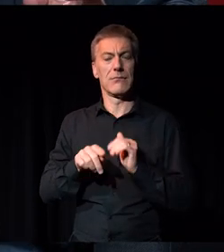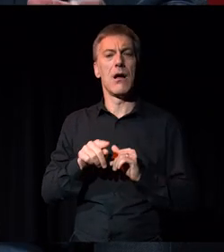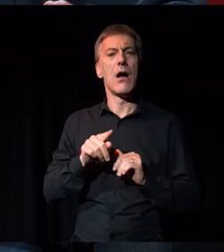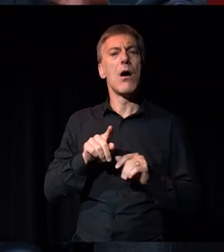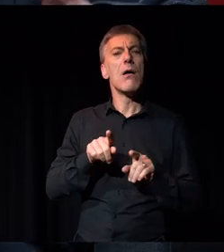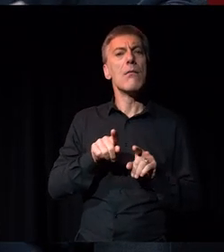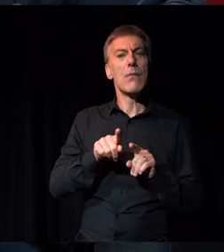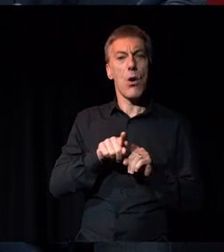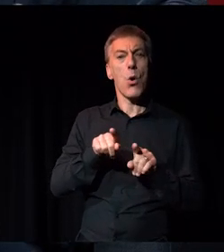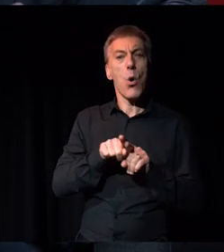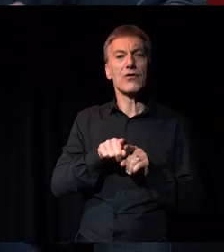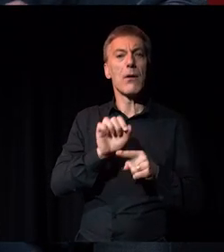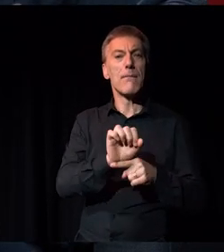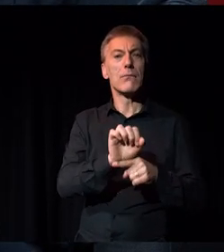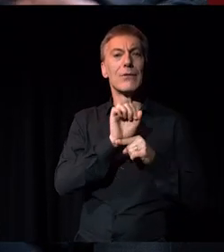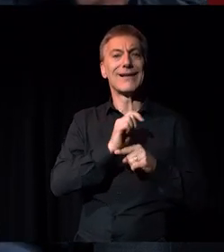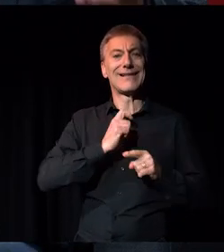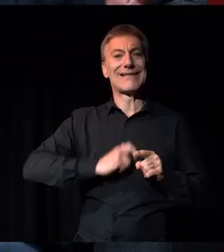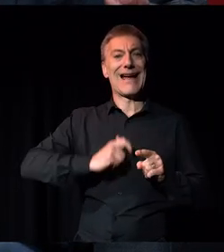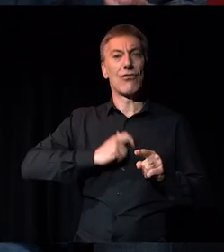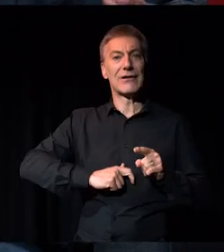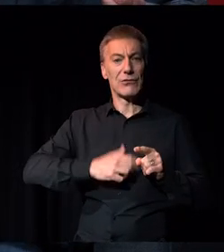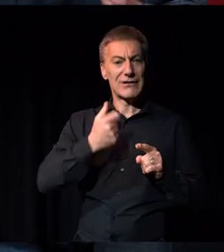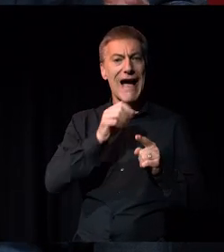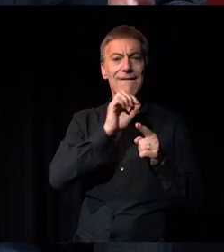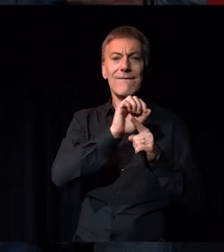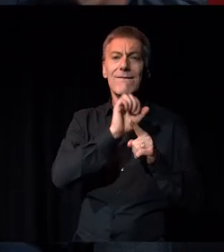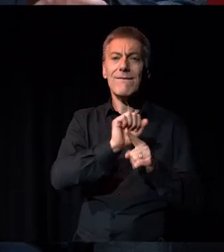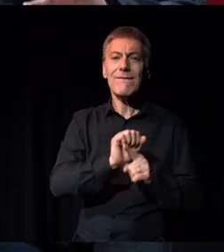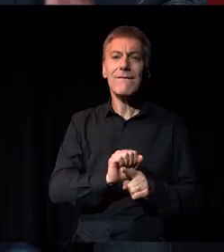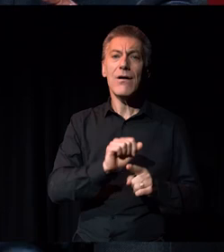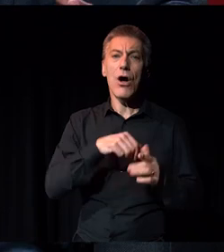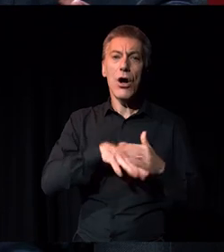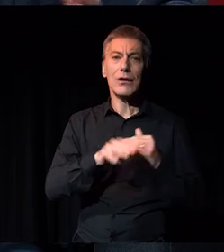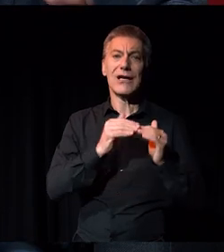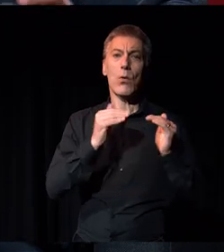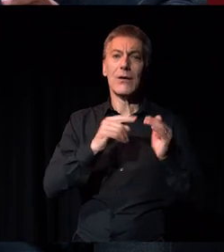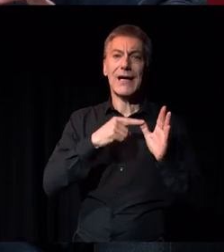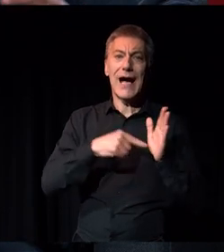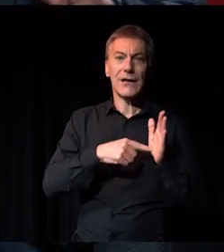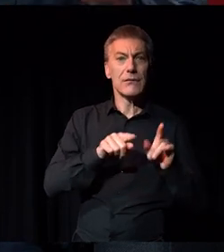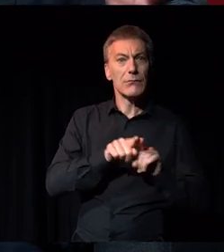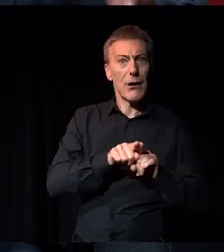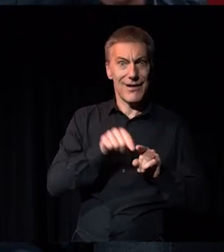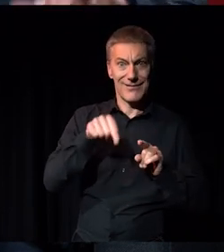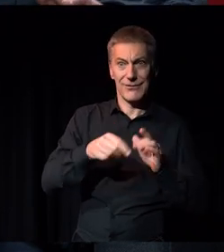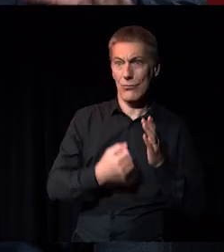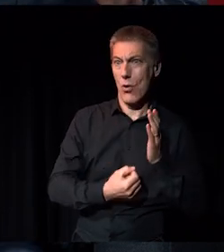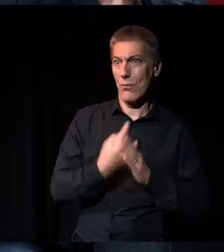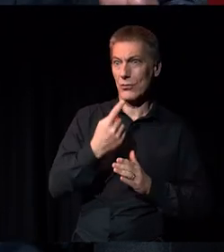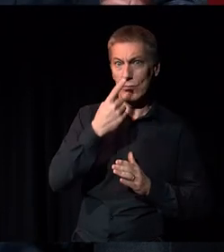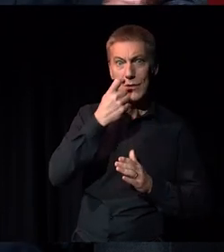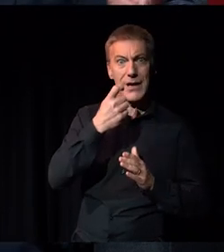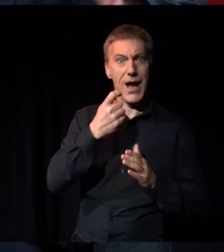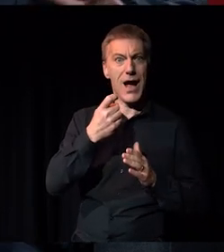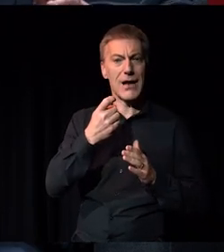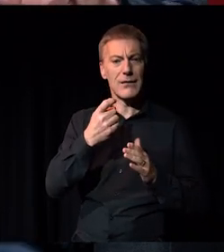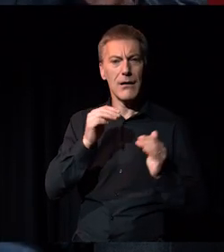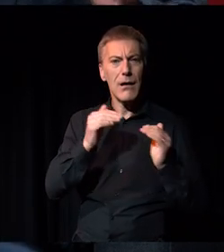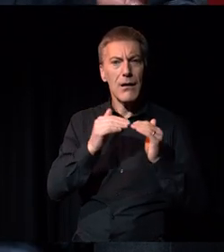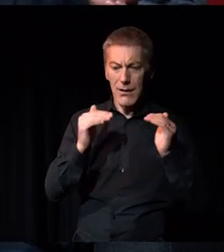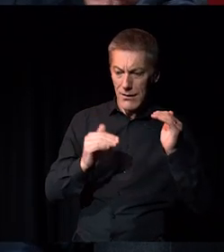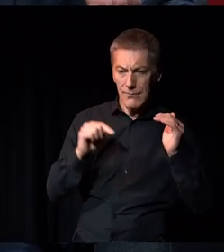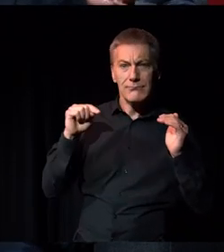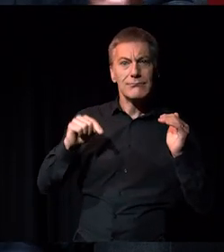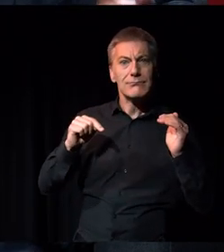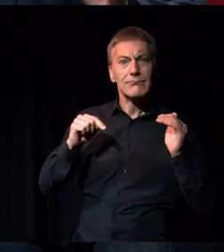captured data on protected characteristics under the Equality Act. So, this is an opportunity for us to really address that imbalance and to get